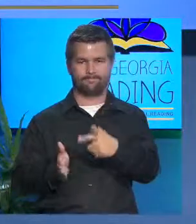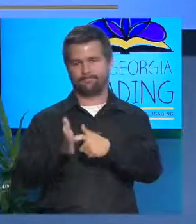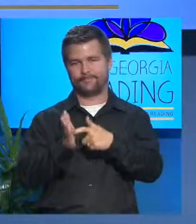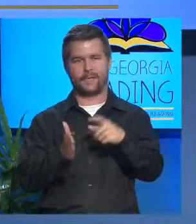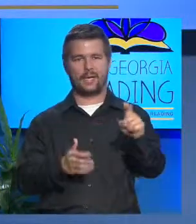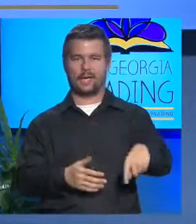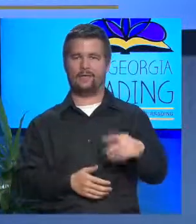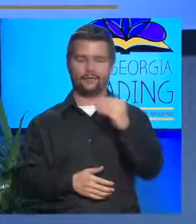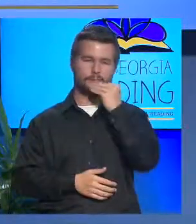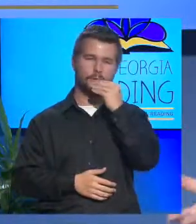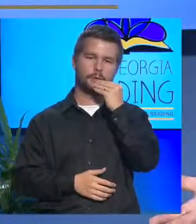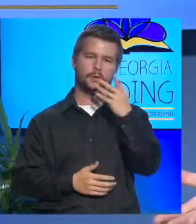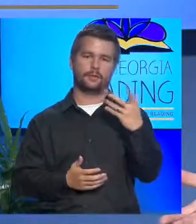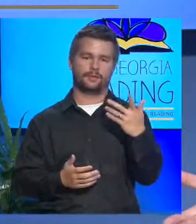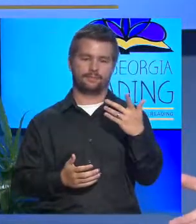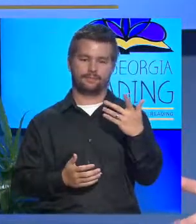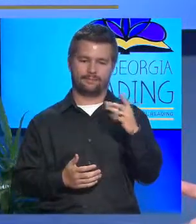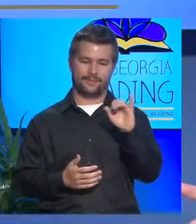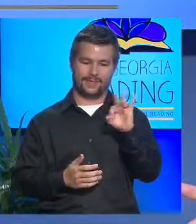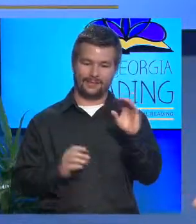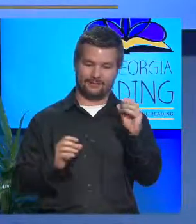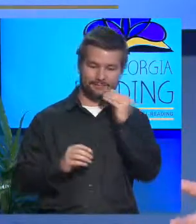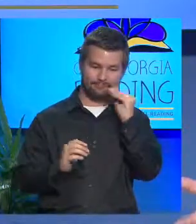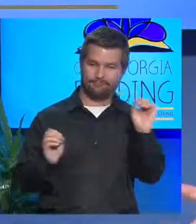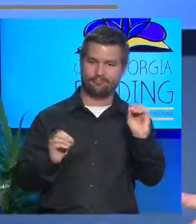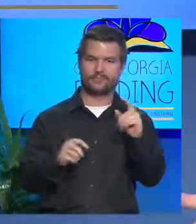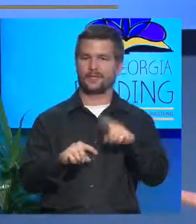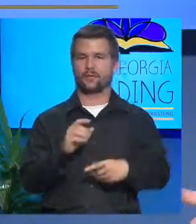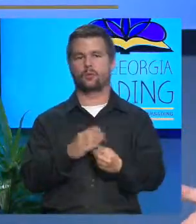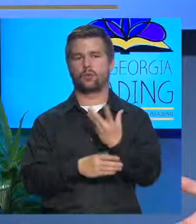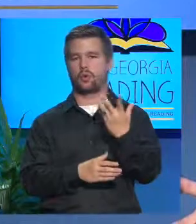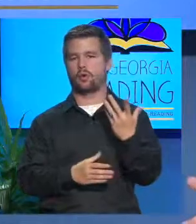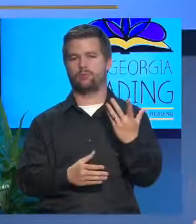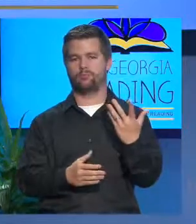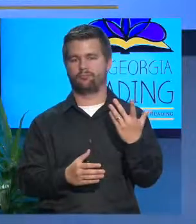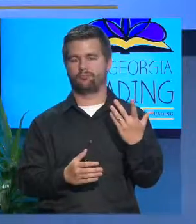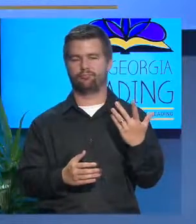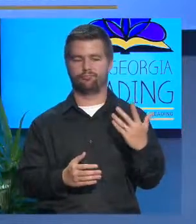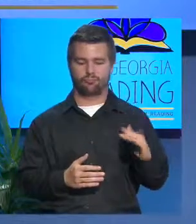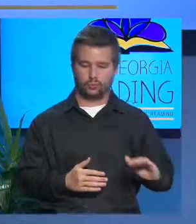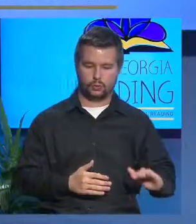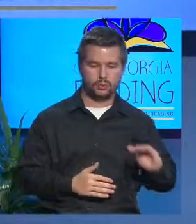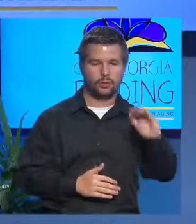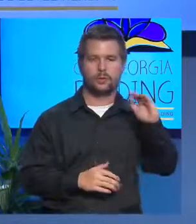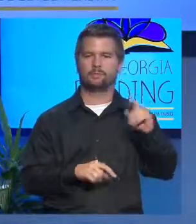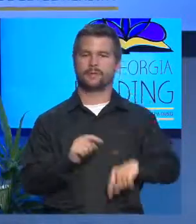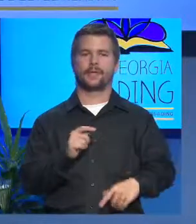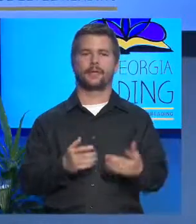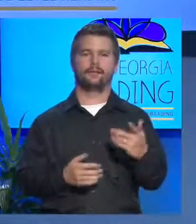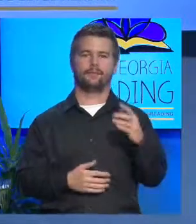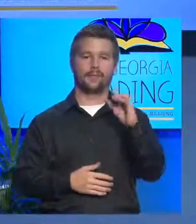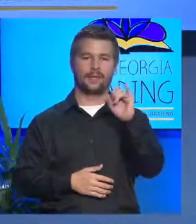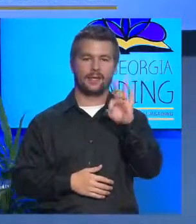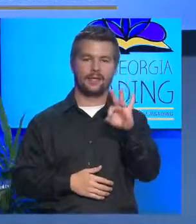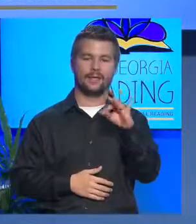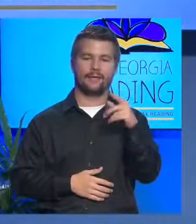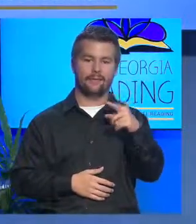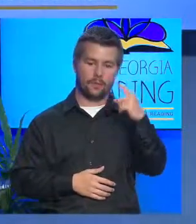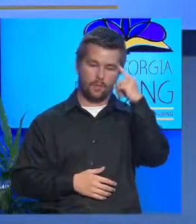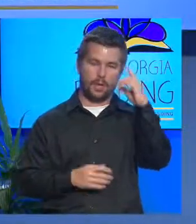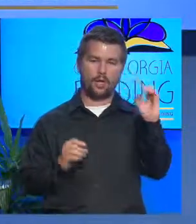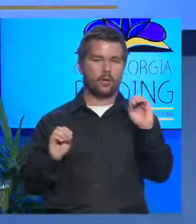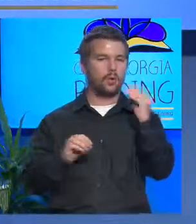food for your body or you won't grow, right? And you won't grow. If you don't have food for your